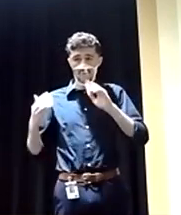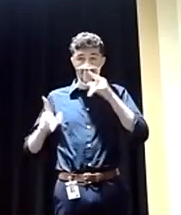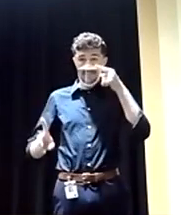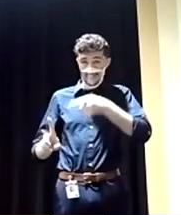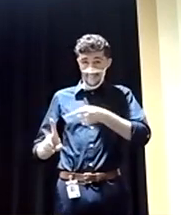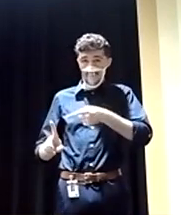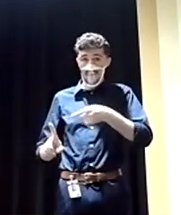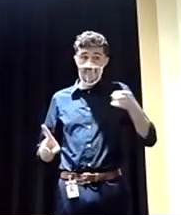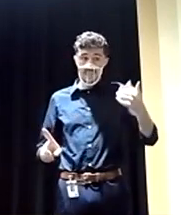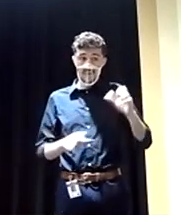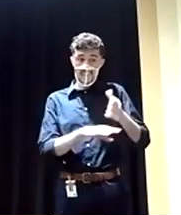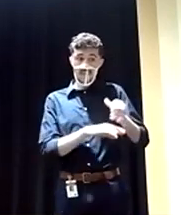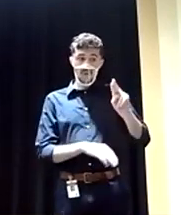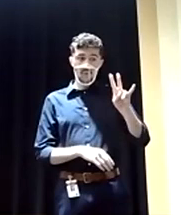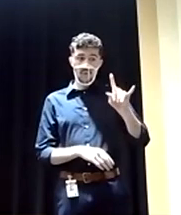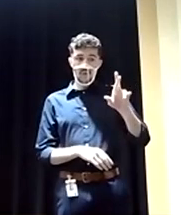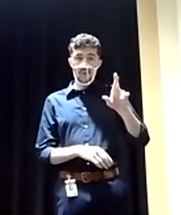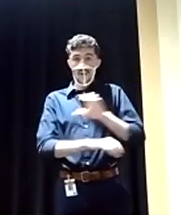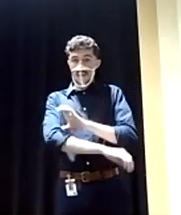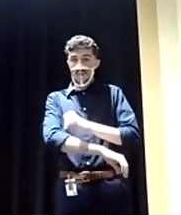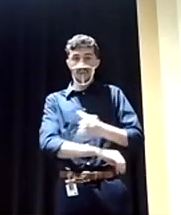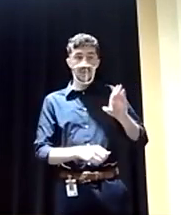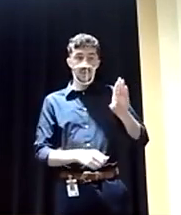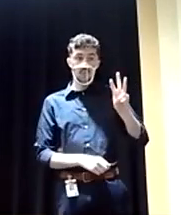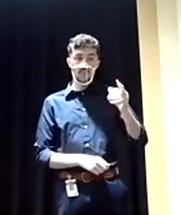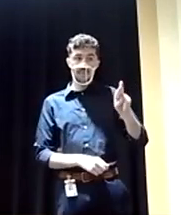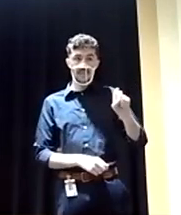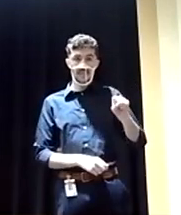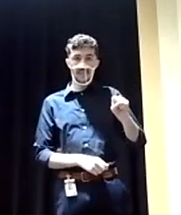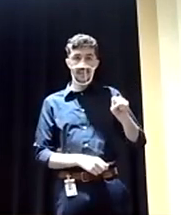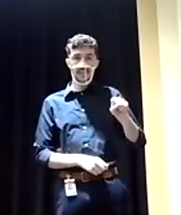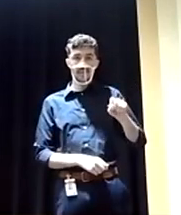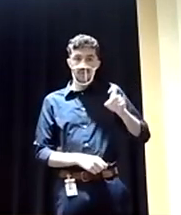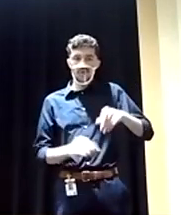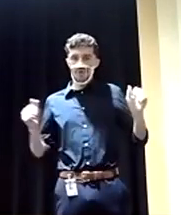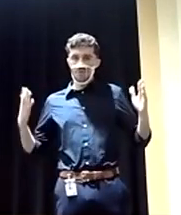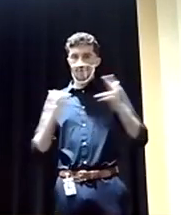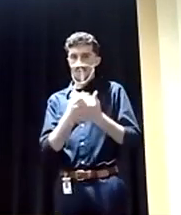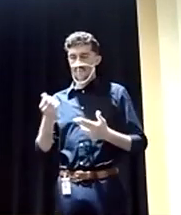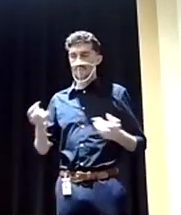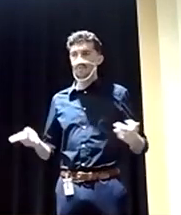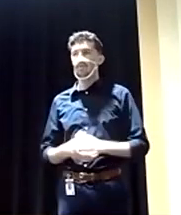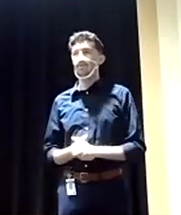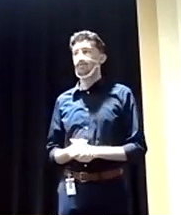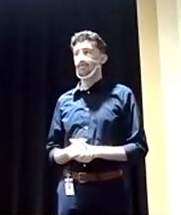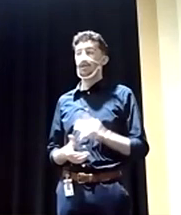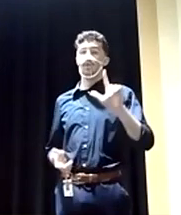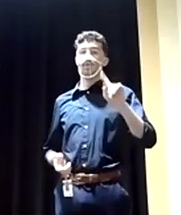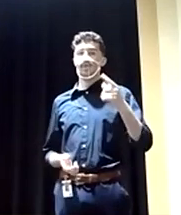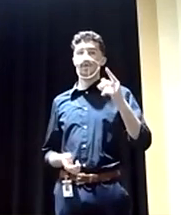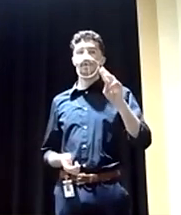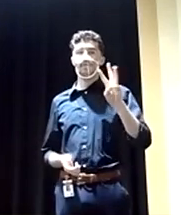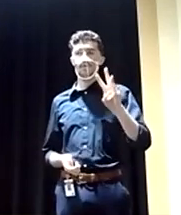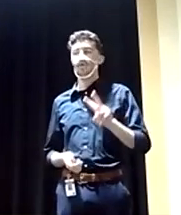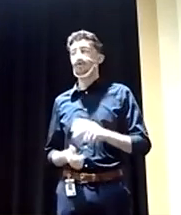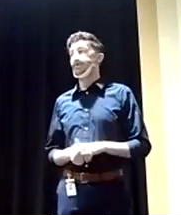nuclear energy and nuclear weapons. It's, you know, so. Lieutenant Governor. The truth of the matter